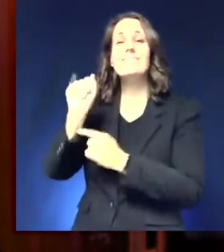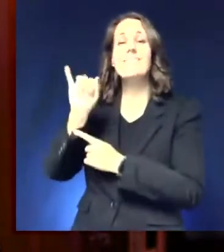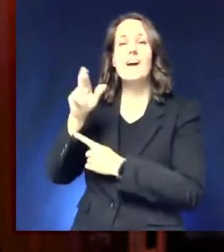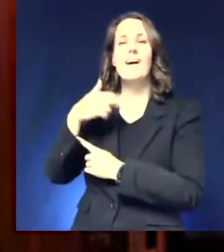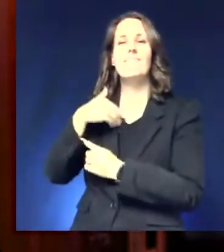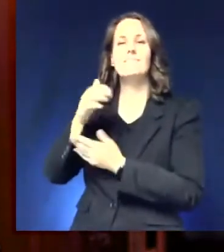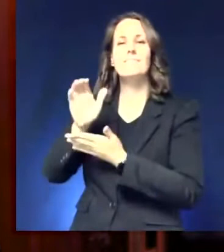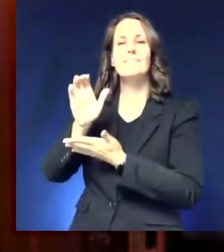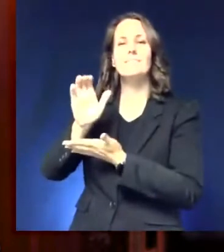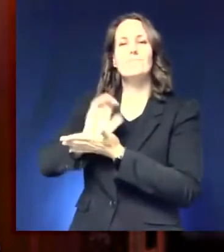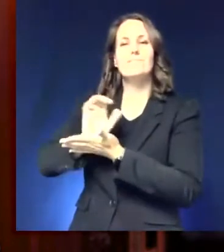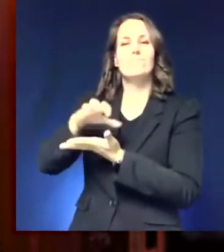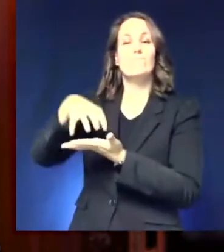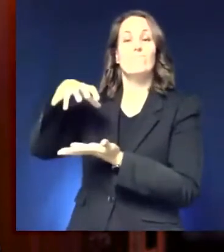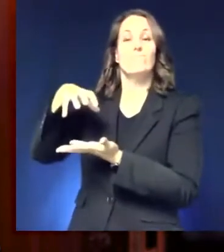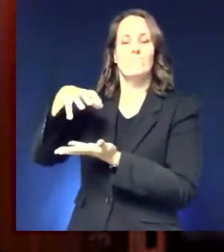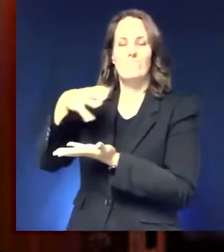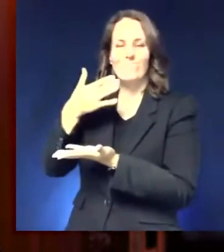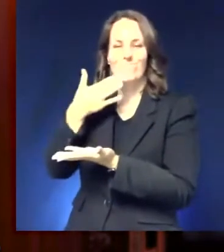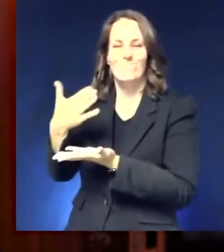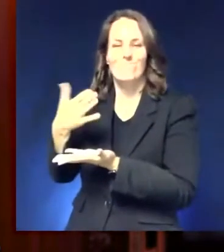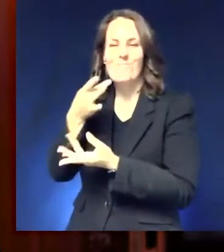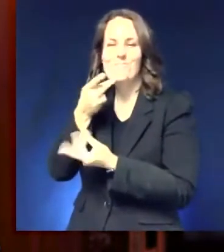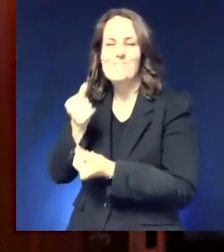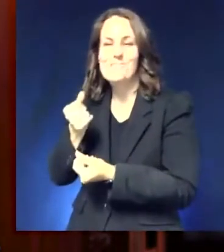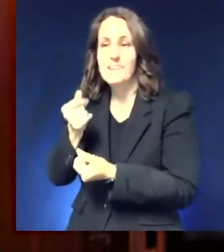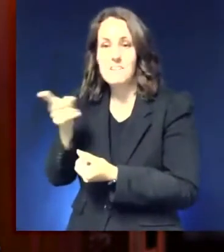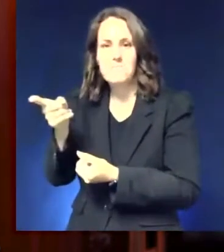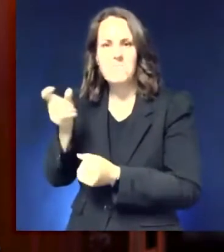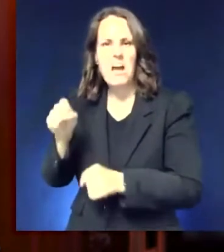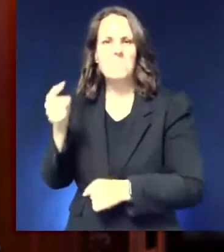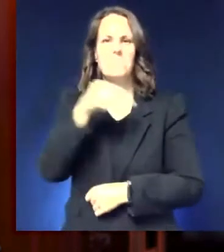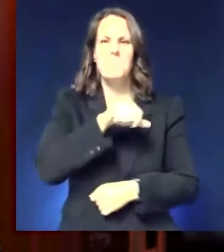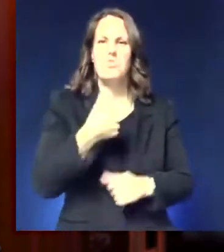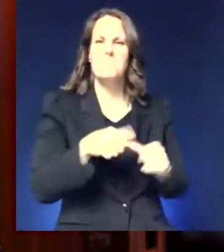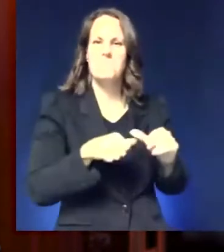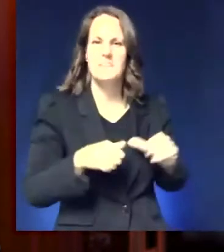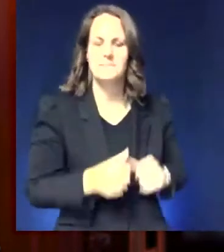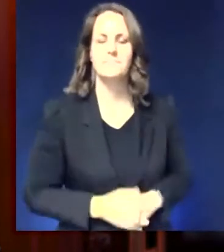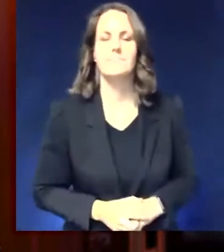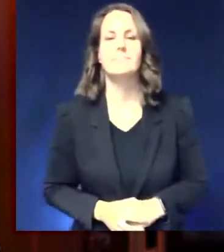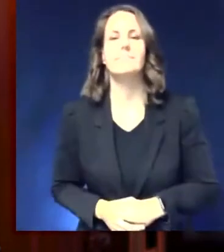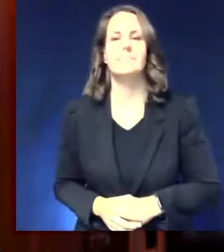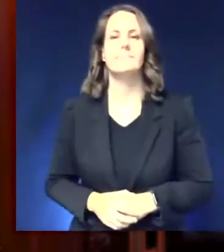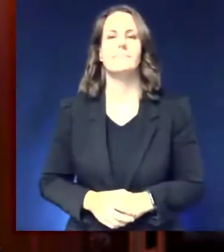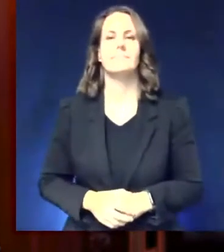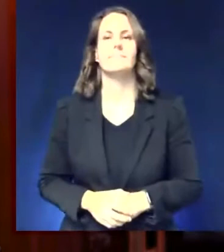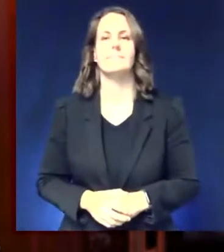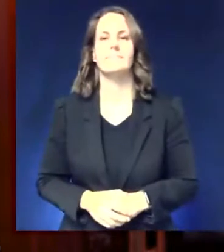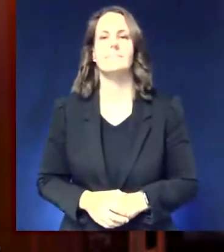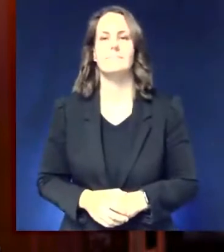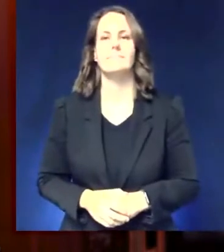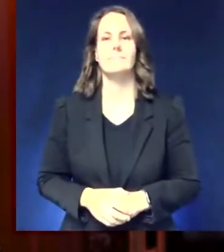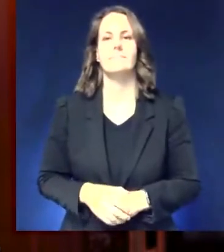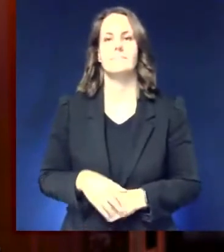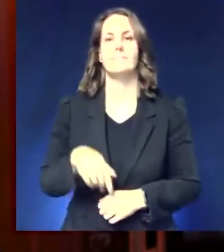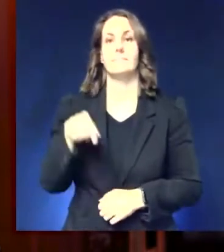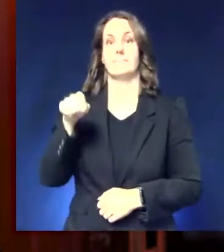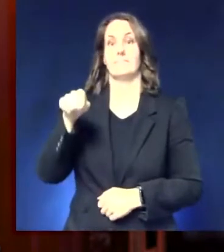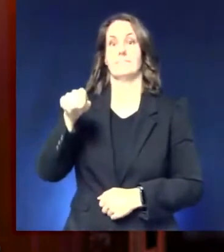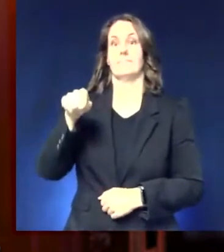administered, more than 2.3 million doses of Moderna, and more than 3.2 million of Pfizer.